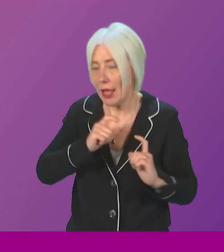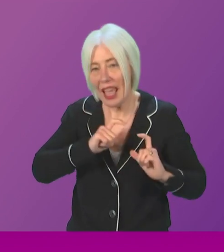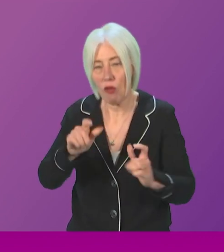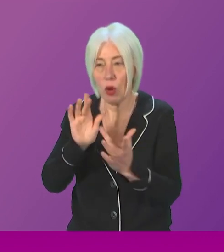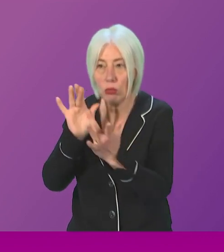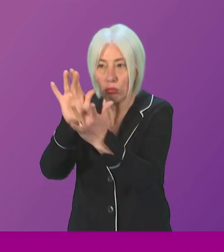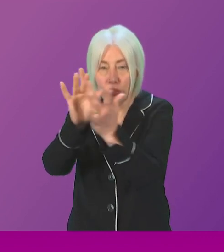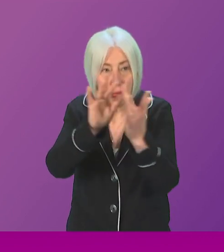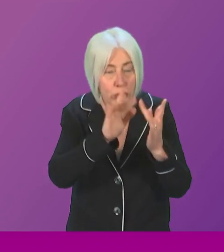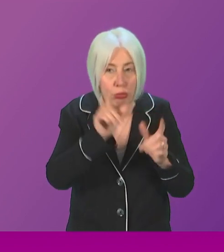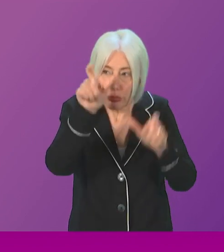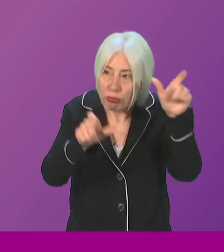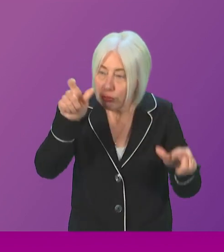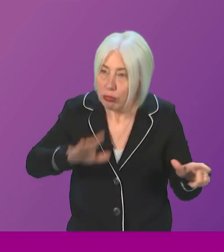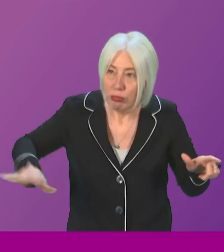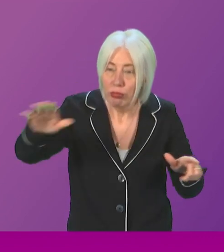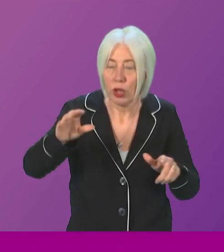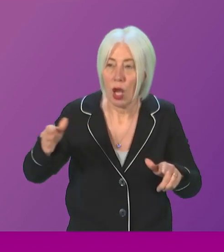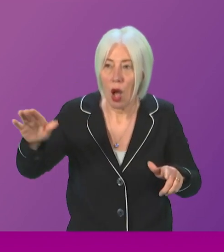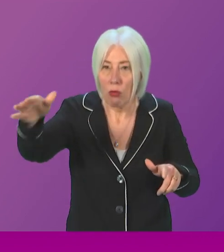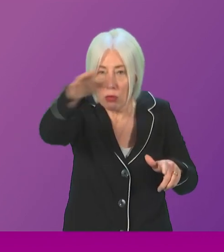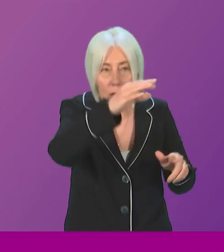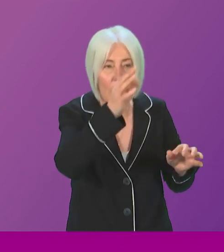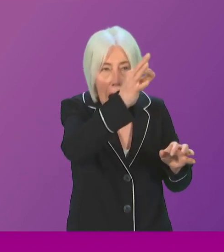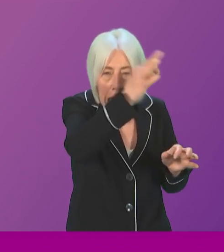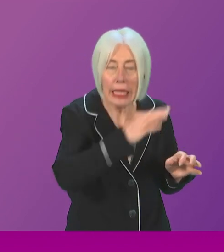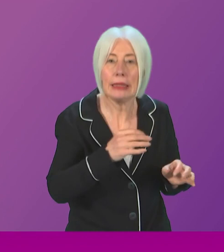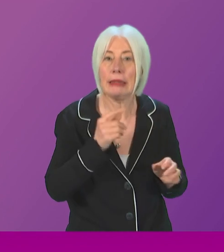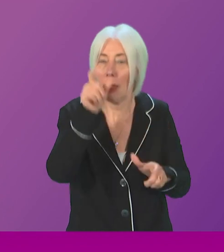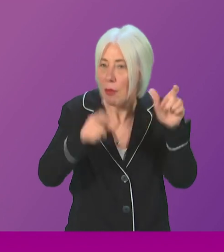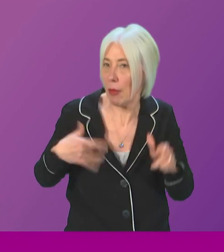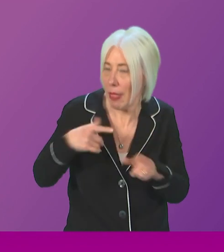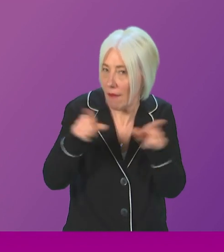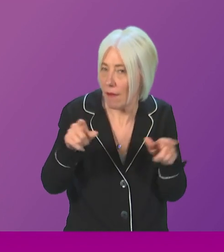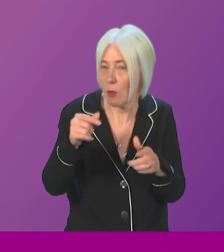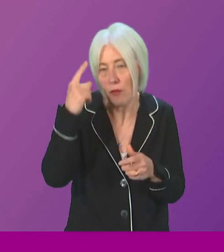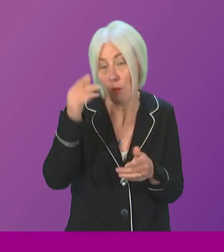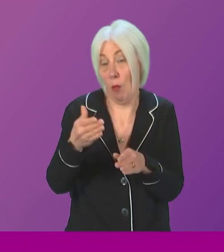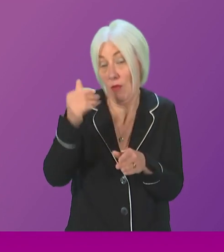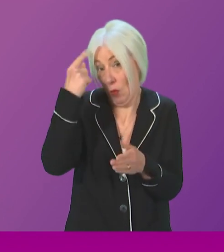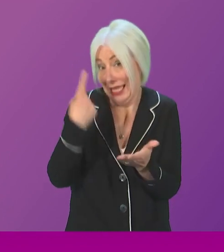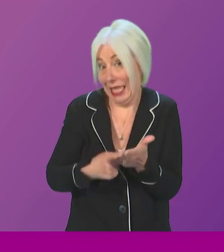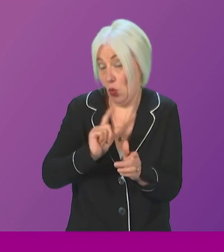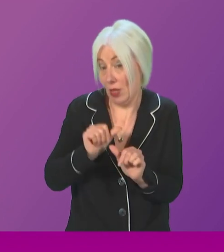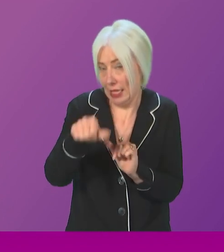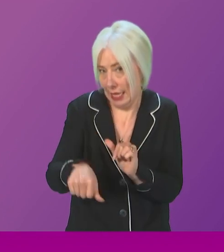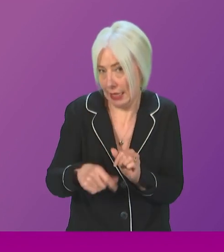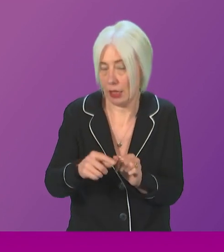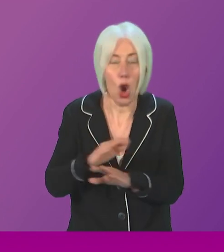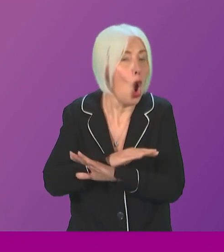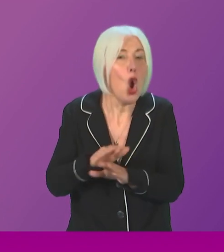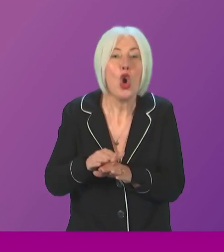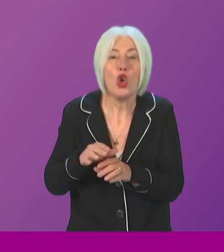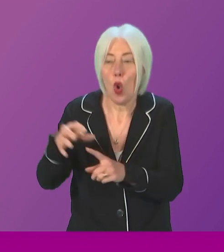directly with coastal and island communities before we decide our next steps together. To be clear, no sites have been selected.